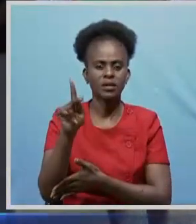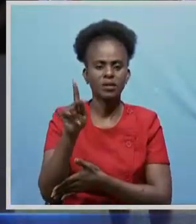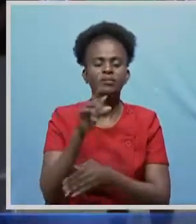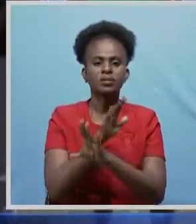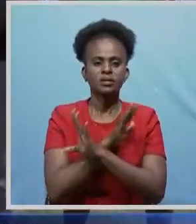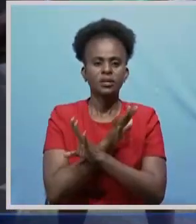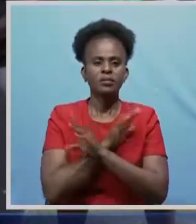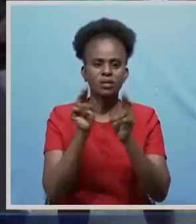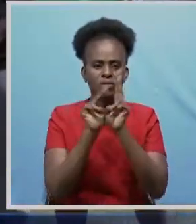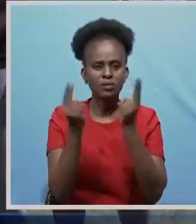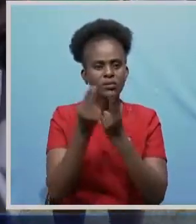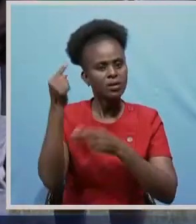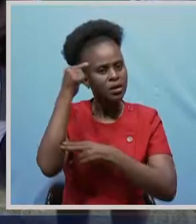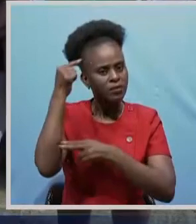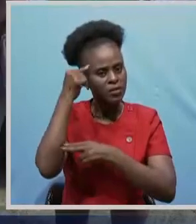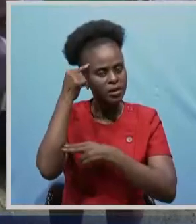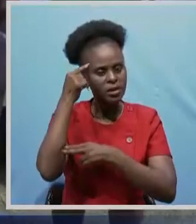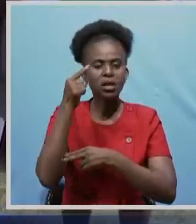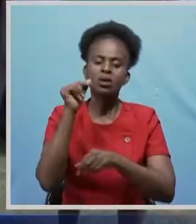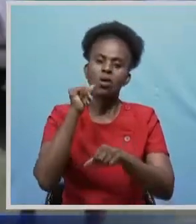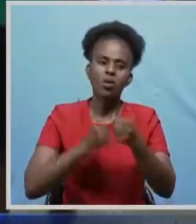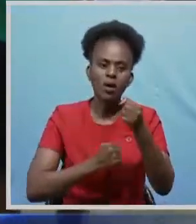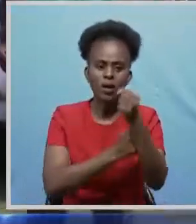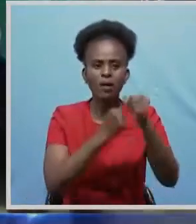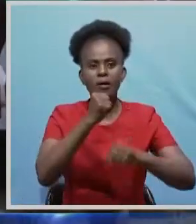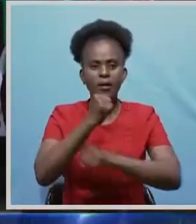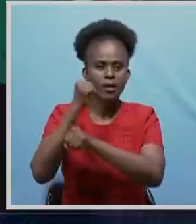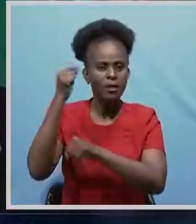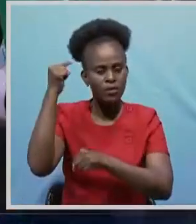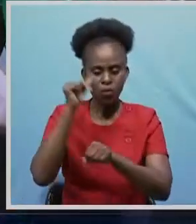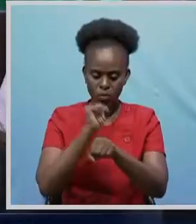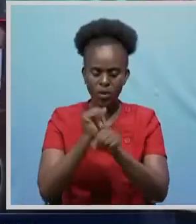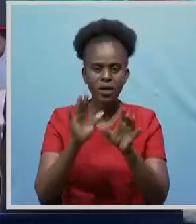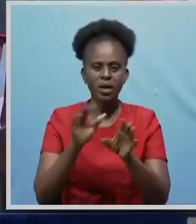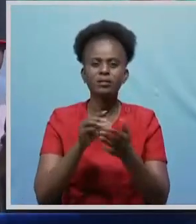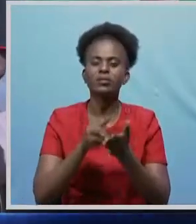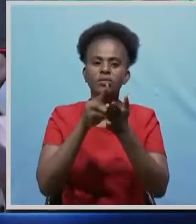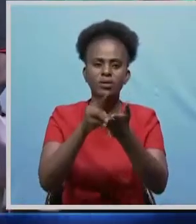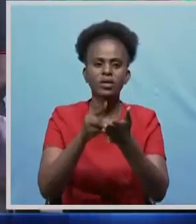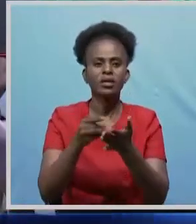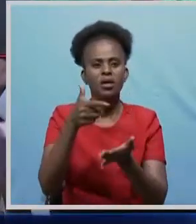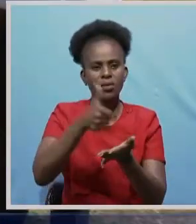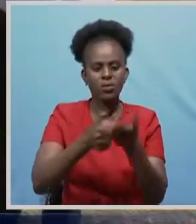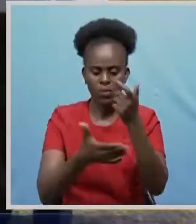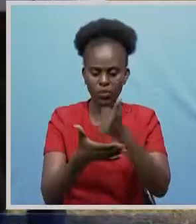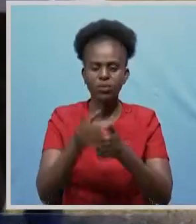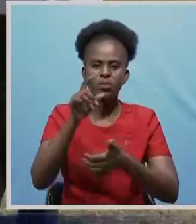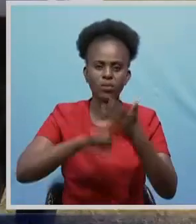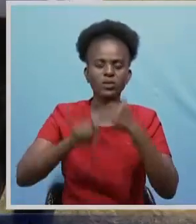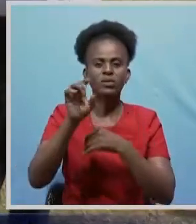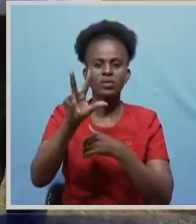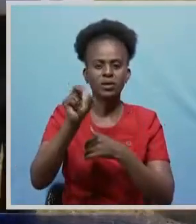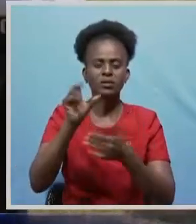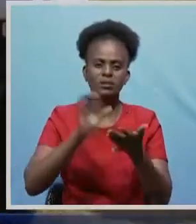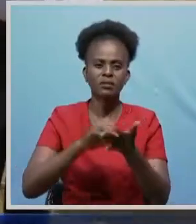Zambia Union of Government and Allied Workers gave hand sanitizers and hand sops valued at 30,000 kwacha, while